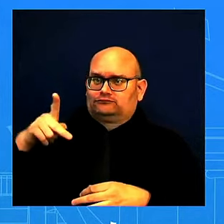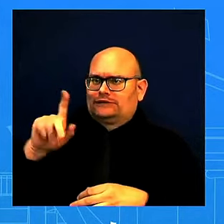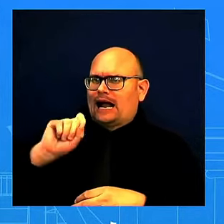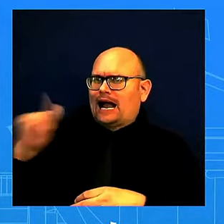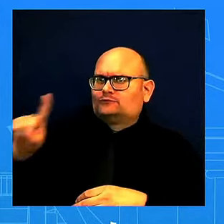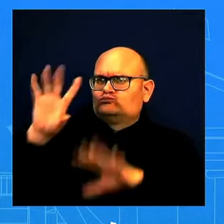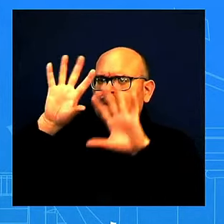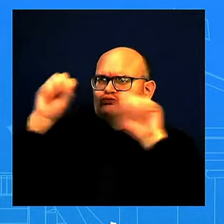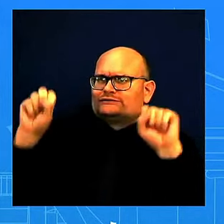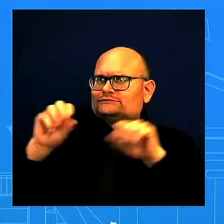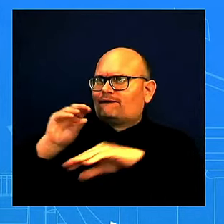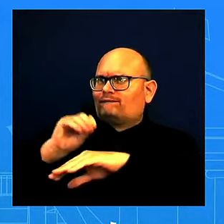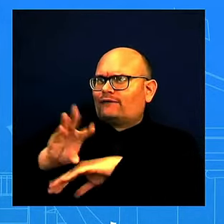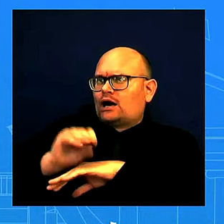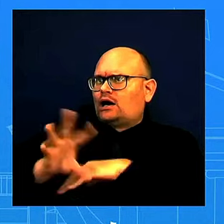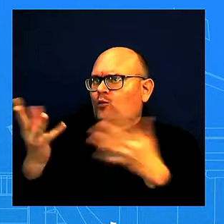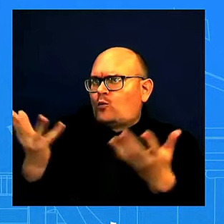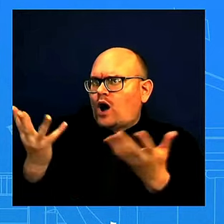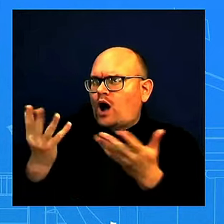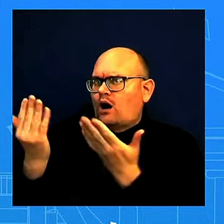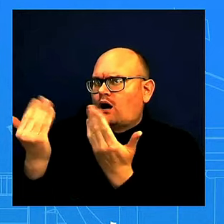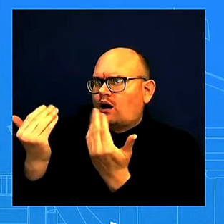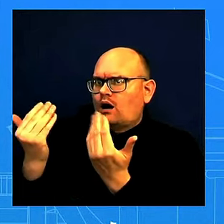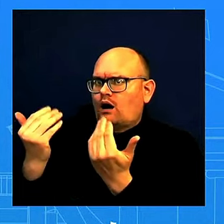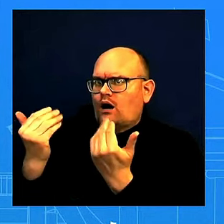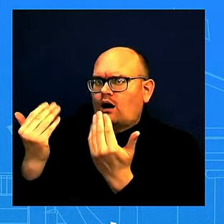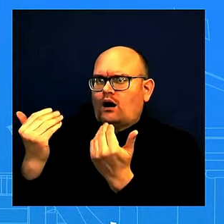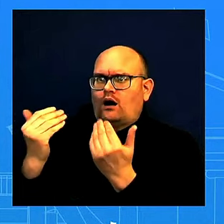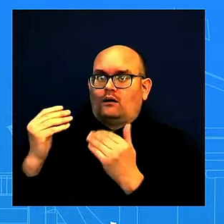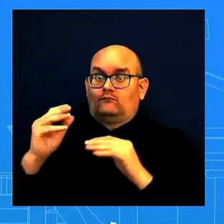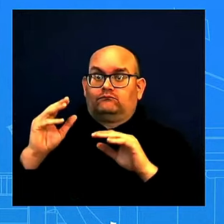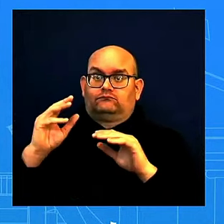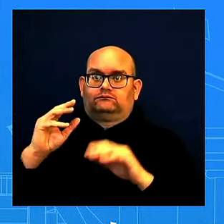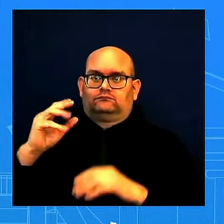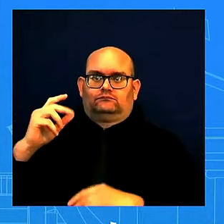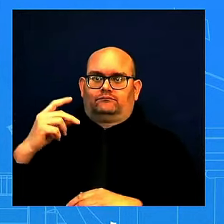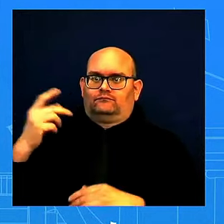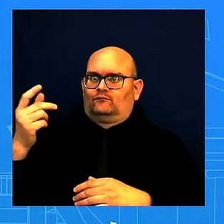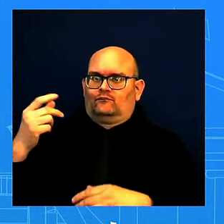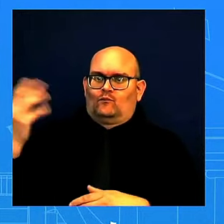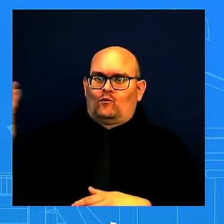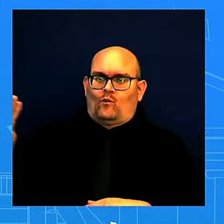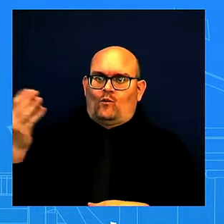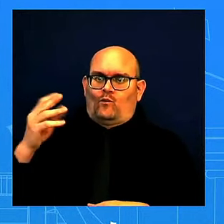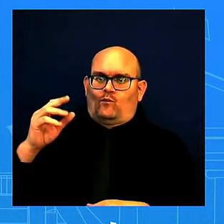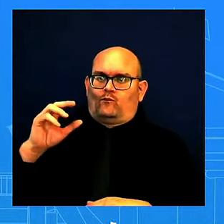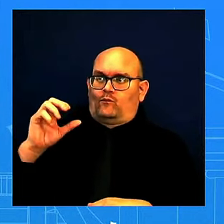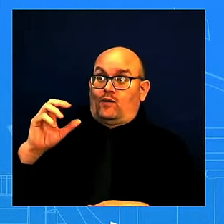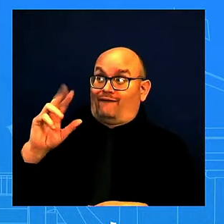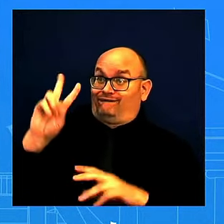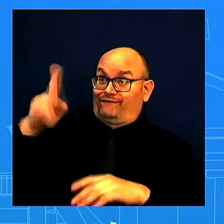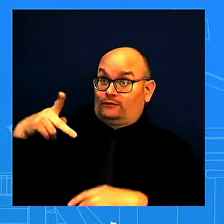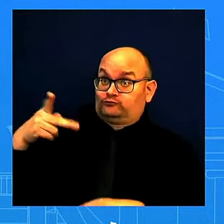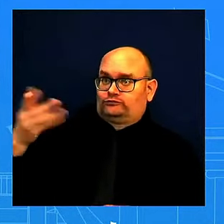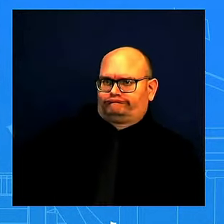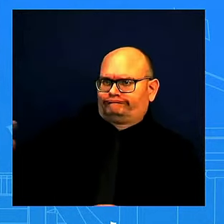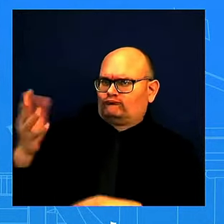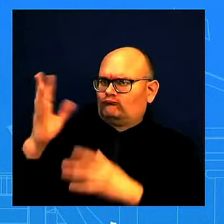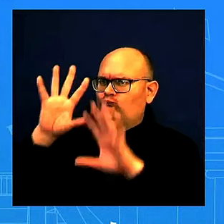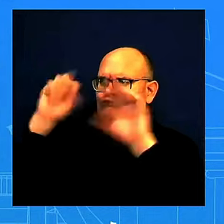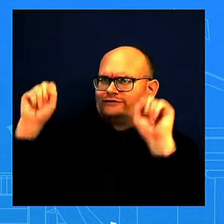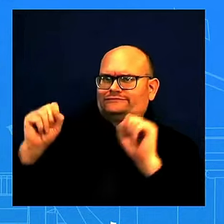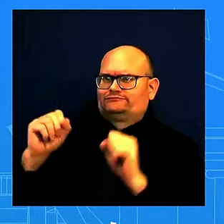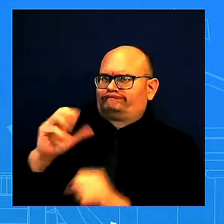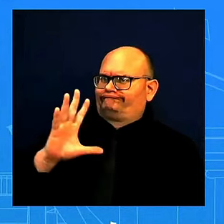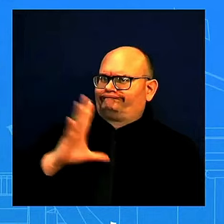And, you know, she certainly welcomed, the Vice President welcomed his advice. I just don't have anything beyond that. But